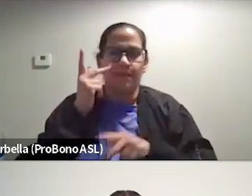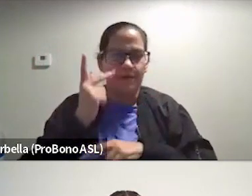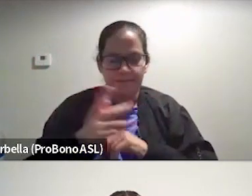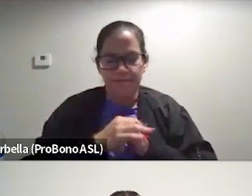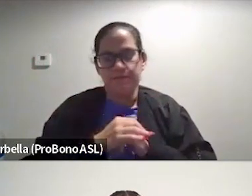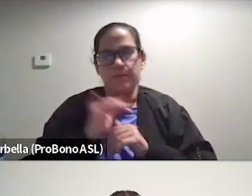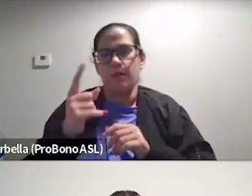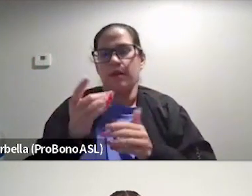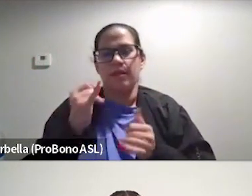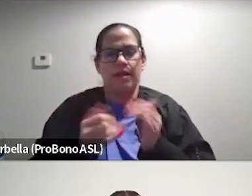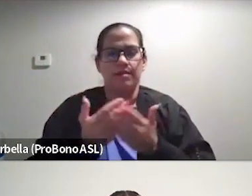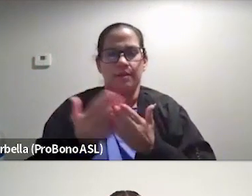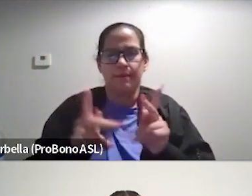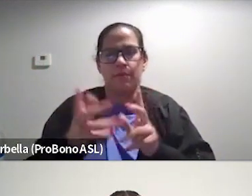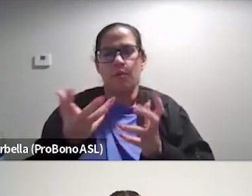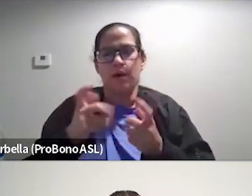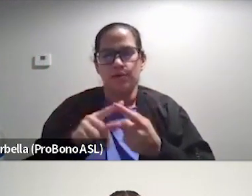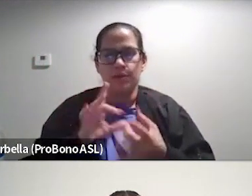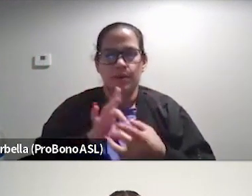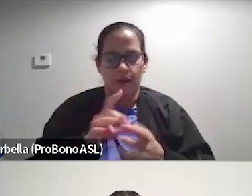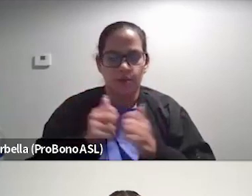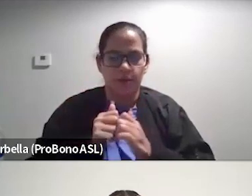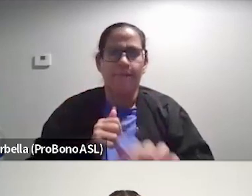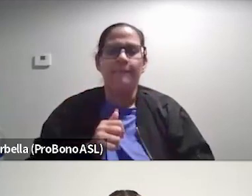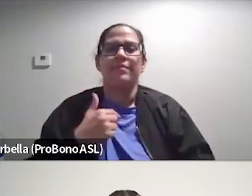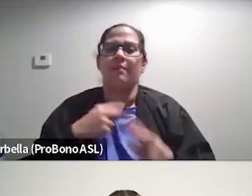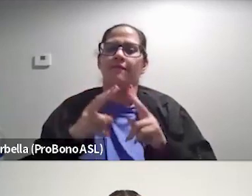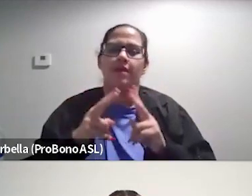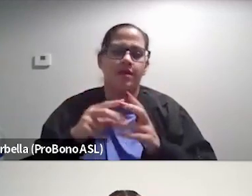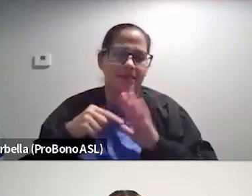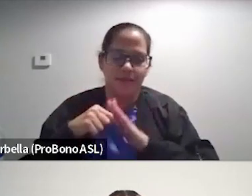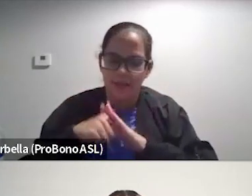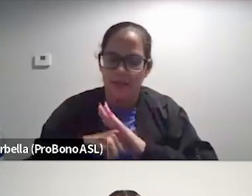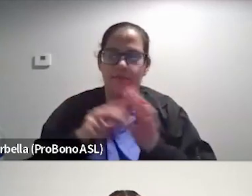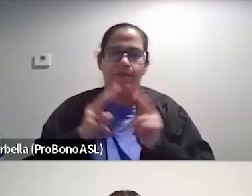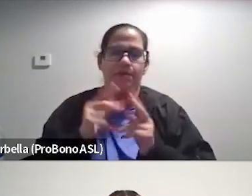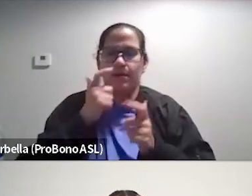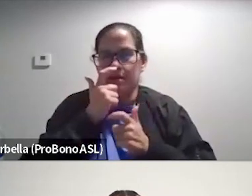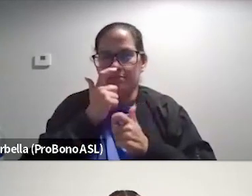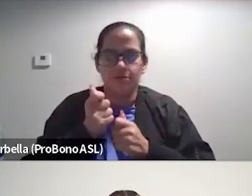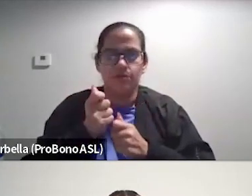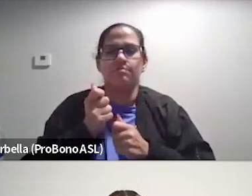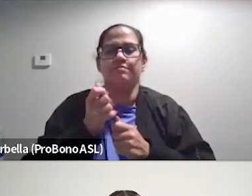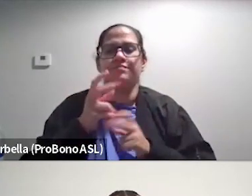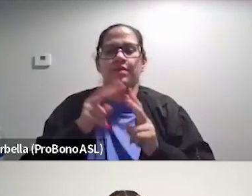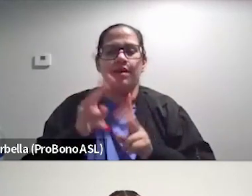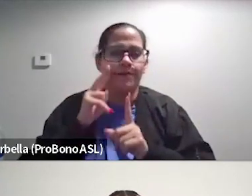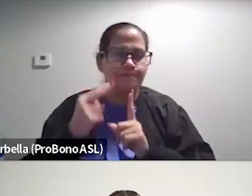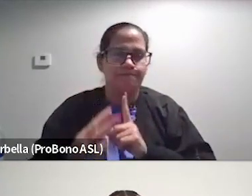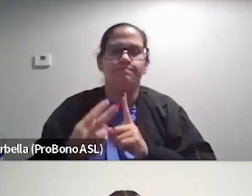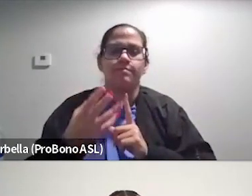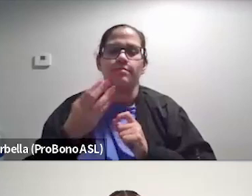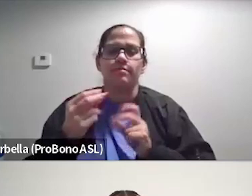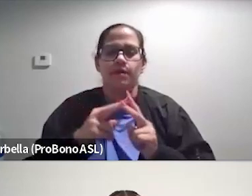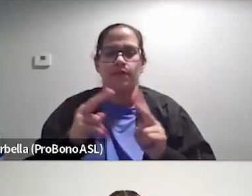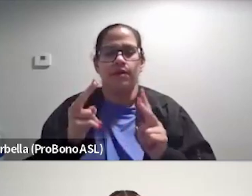It's one of the last things that people want to engage with. I'm a very deep, very introspective, very, um,